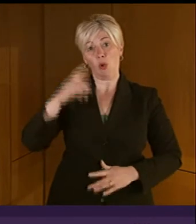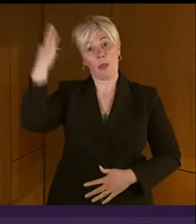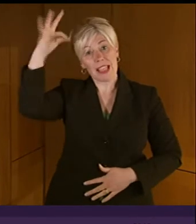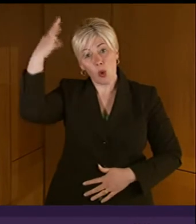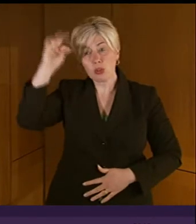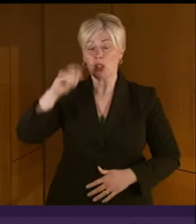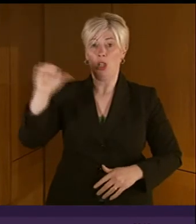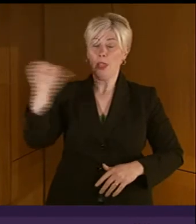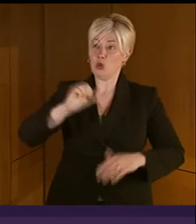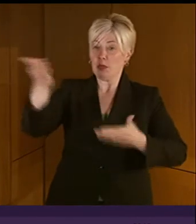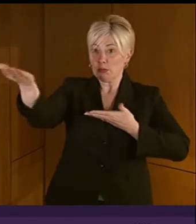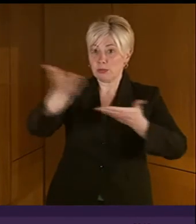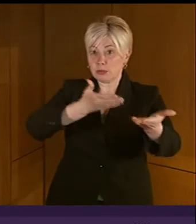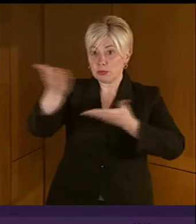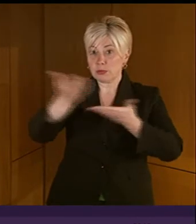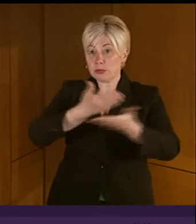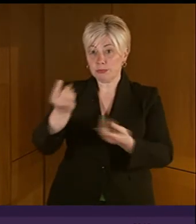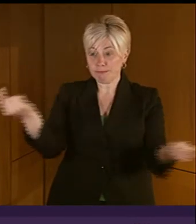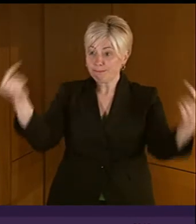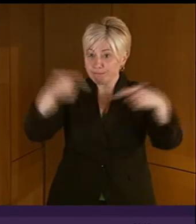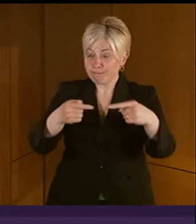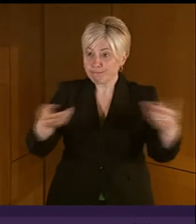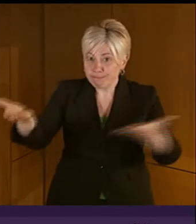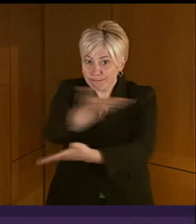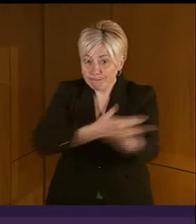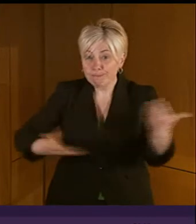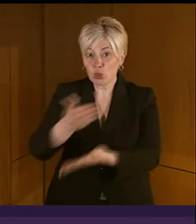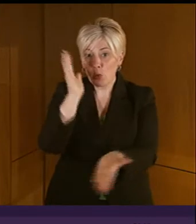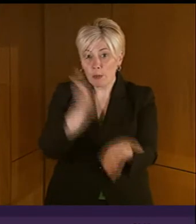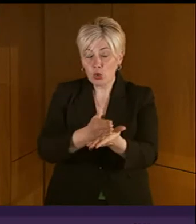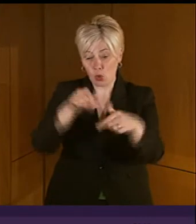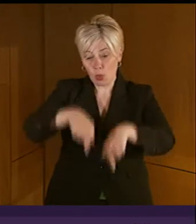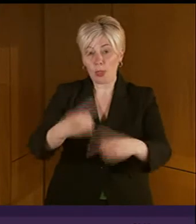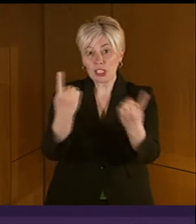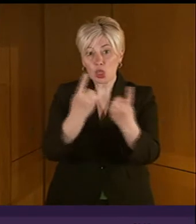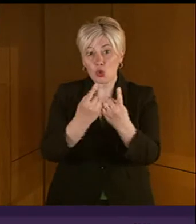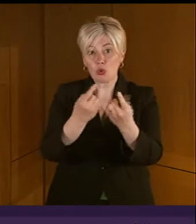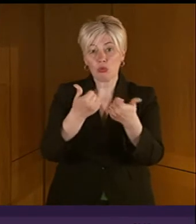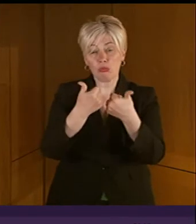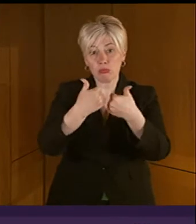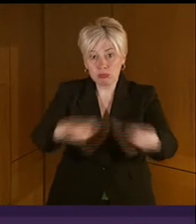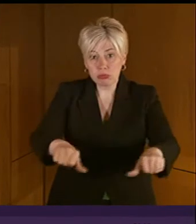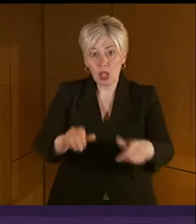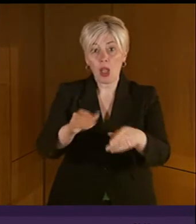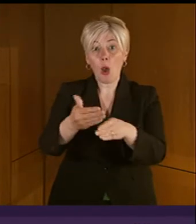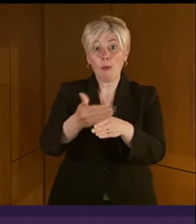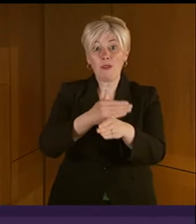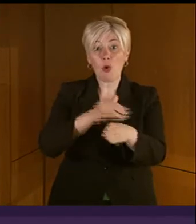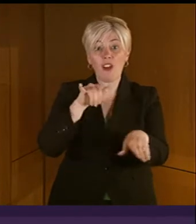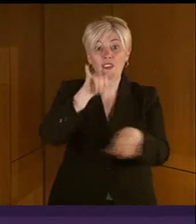to where they should be at the negotiating table and ensuring that this matter is resolved before the withdrawal takes place.